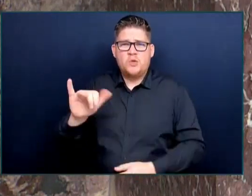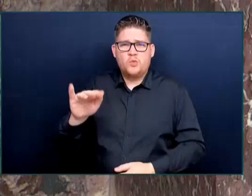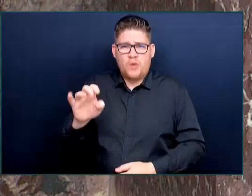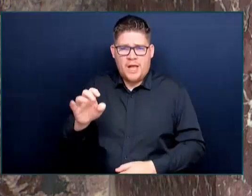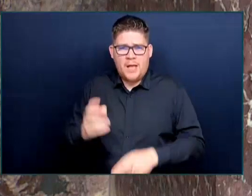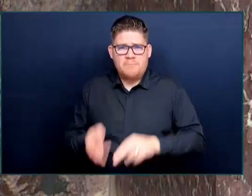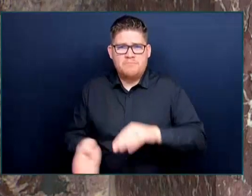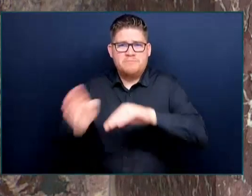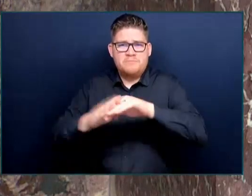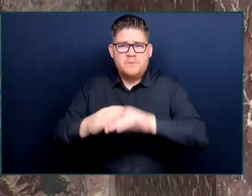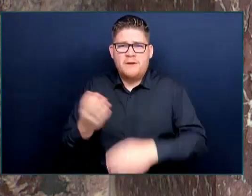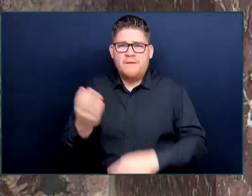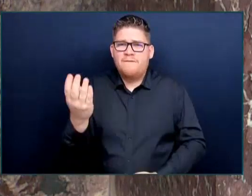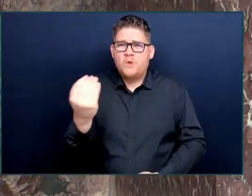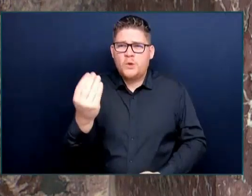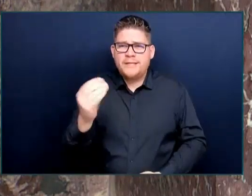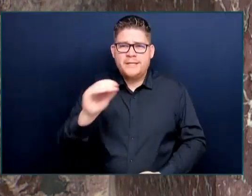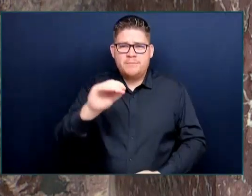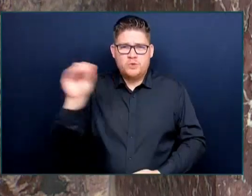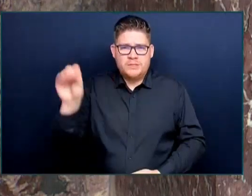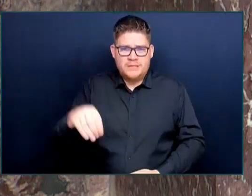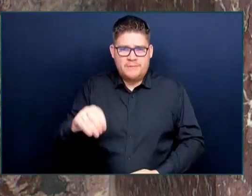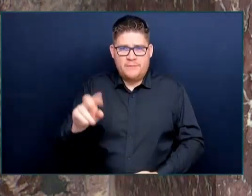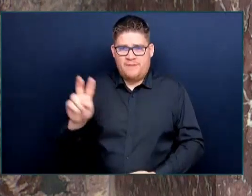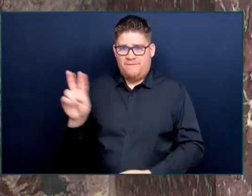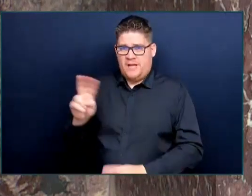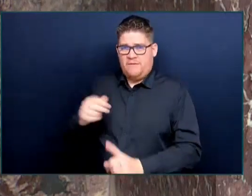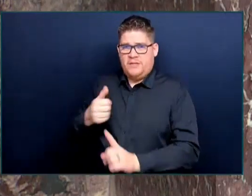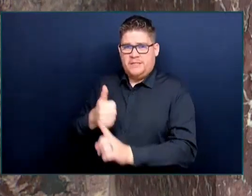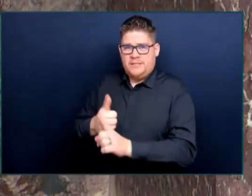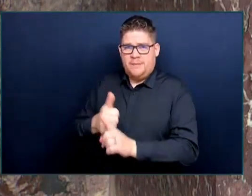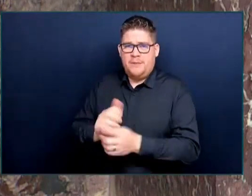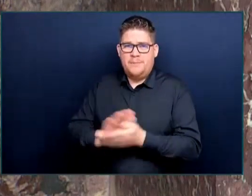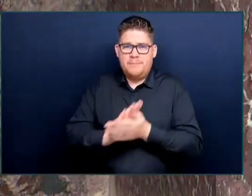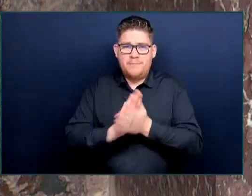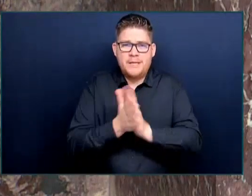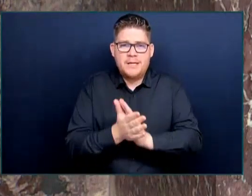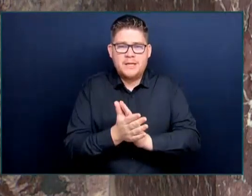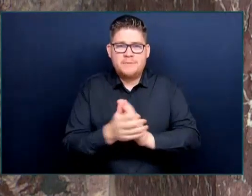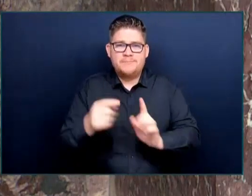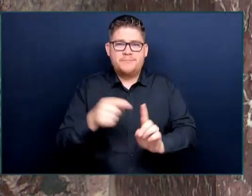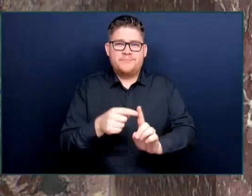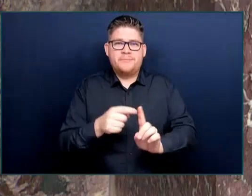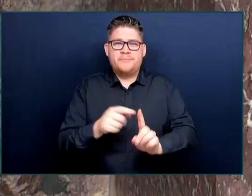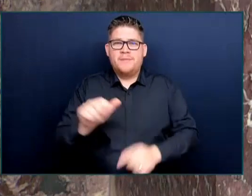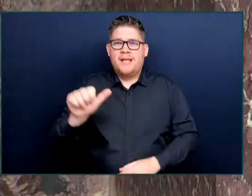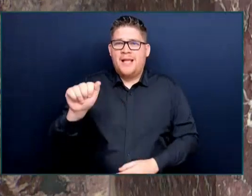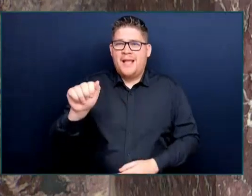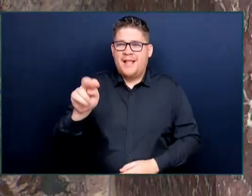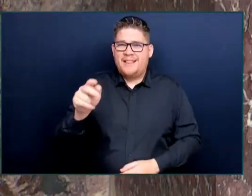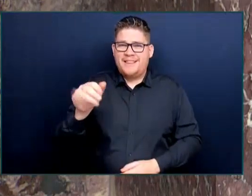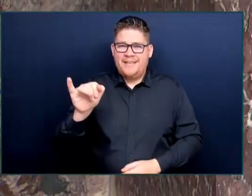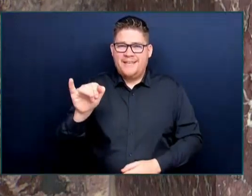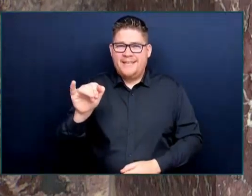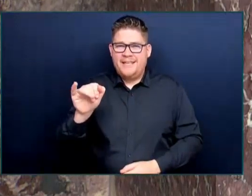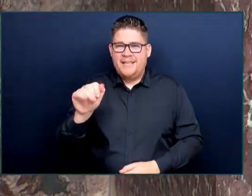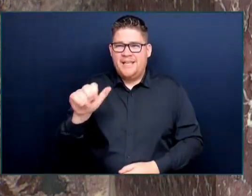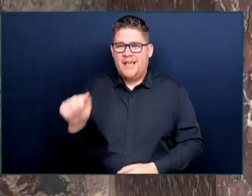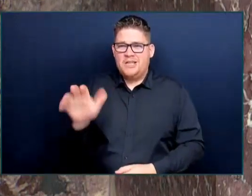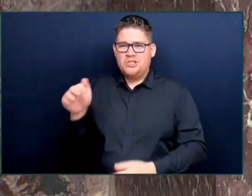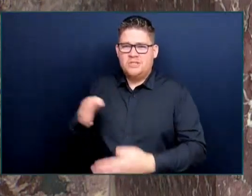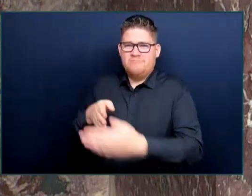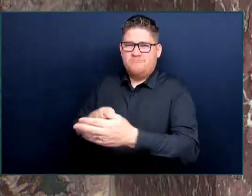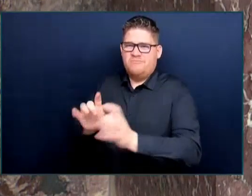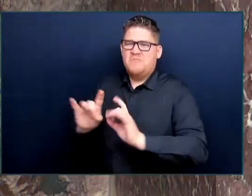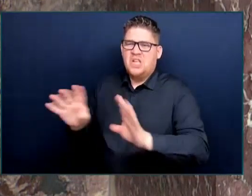has become the anti-Asian hate crime capital of North America. Seniors who call Chinatown